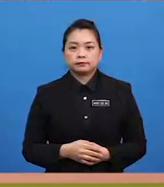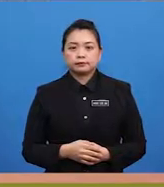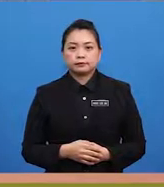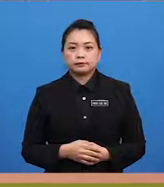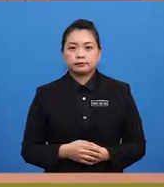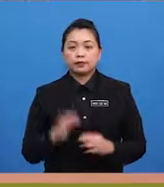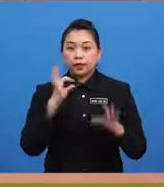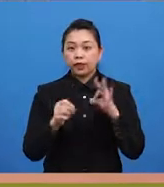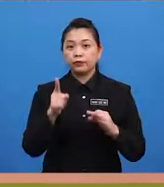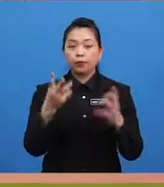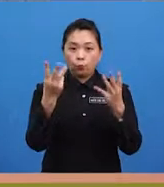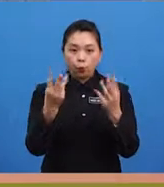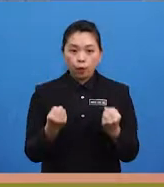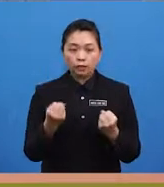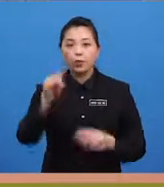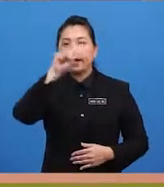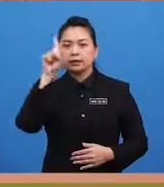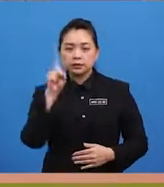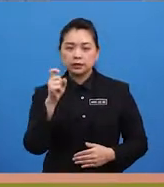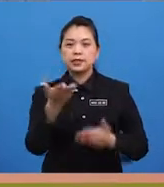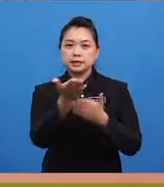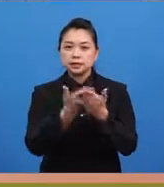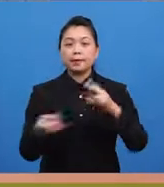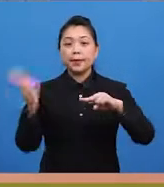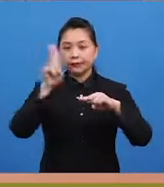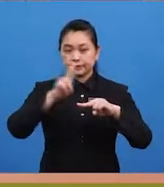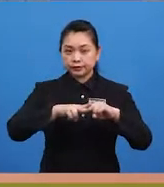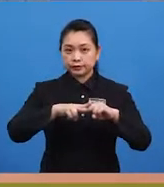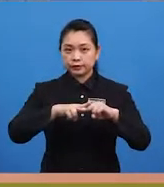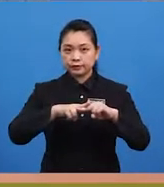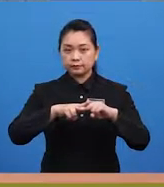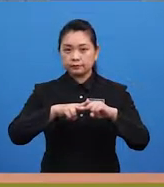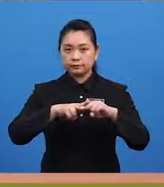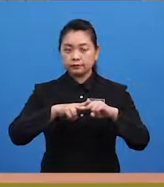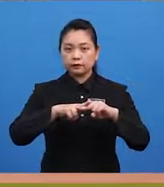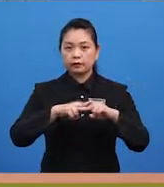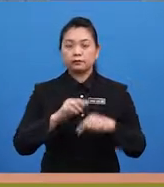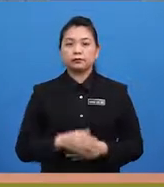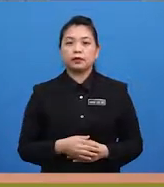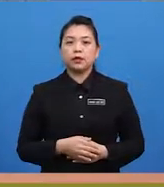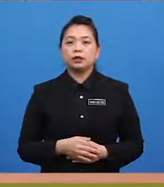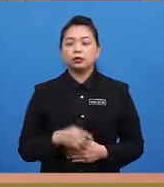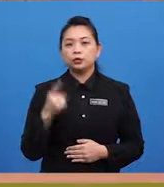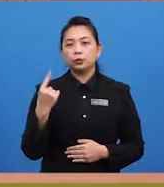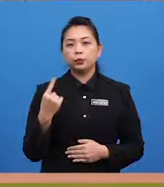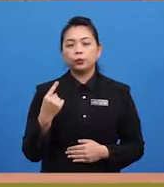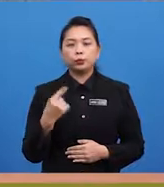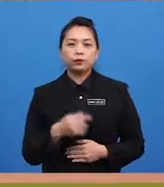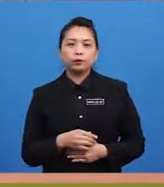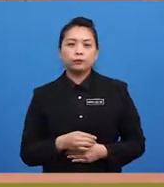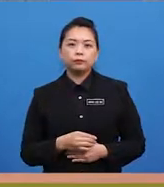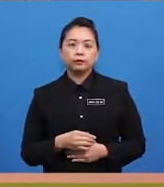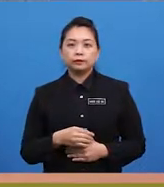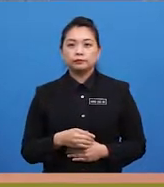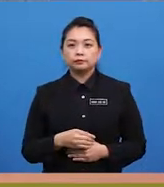If you want to request for some additional add-on, for instance, you wish to have a plate of crepe,